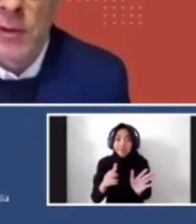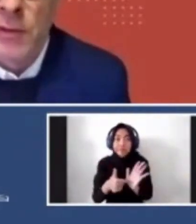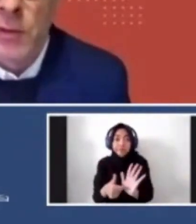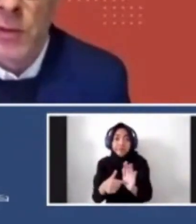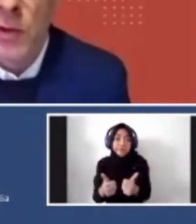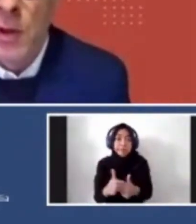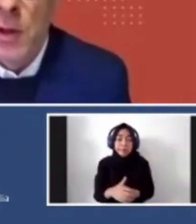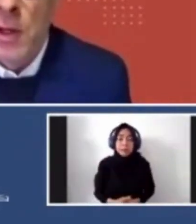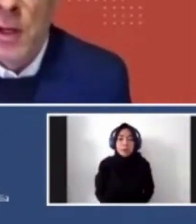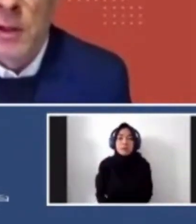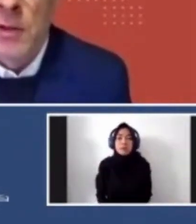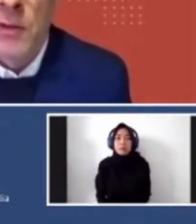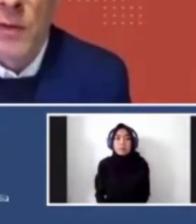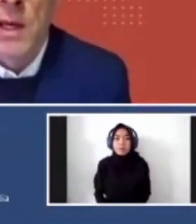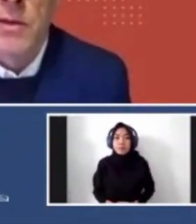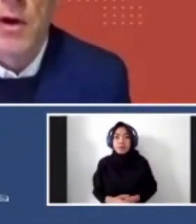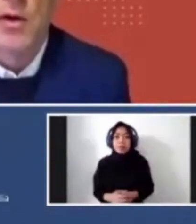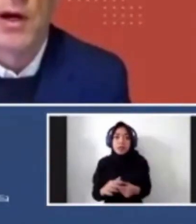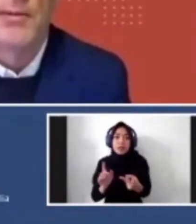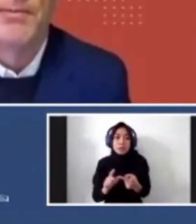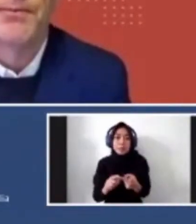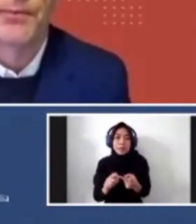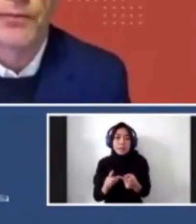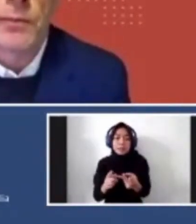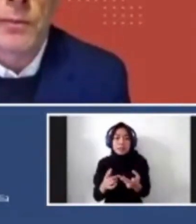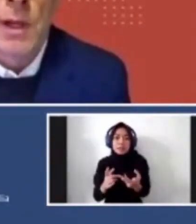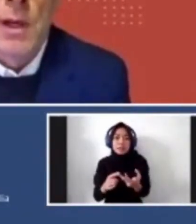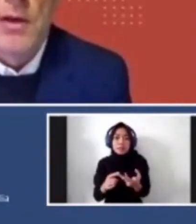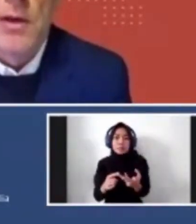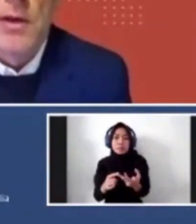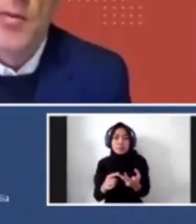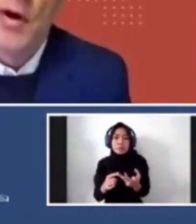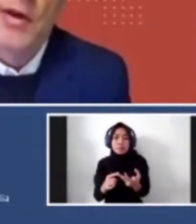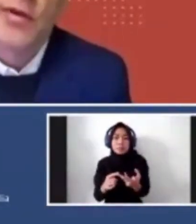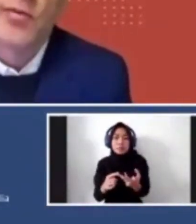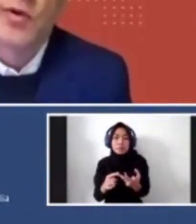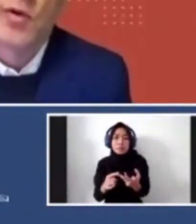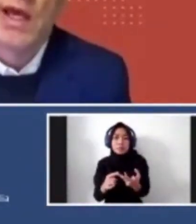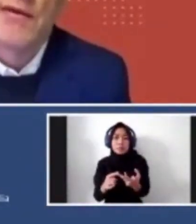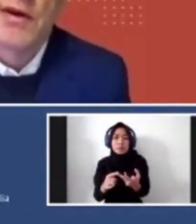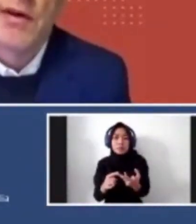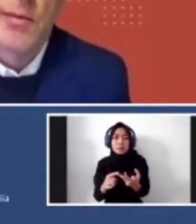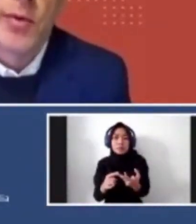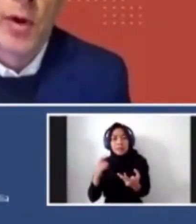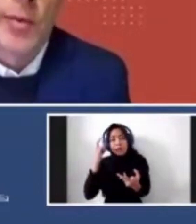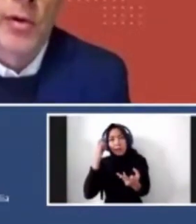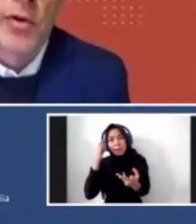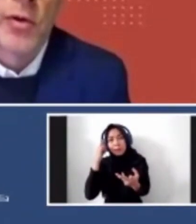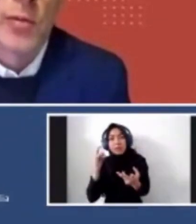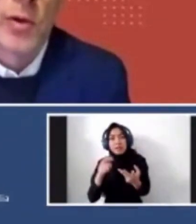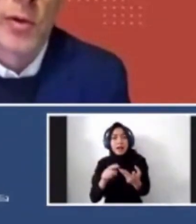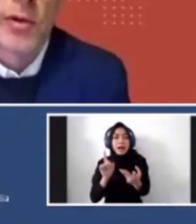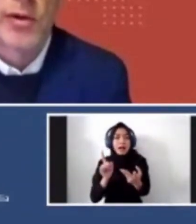exposing yourself, of course, uh, and lots of ways. So, um, so I, I, I think that, you know, we had a very simple